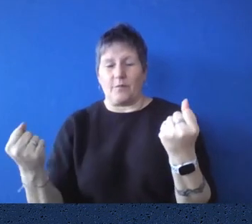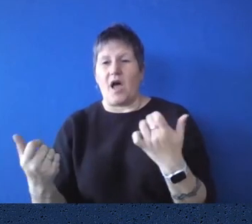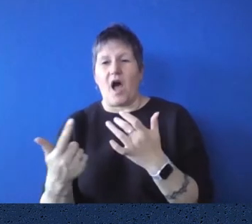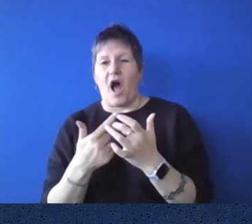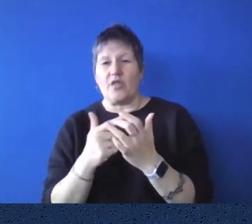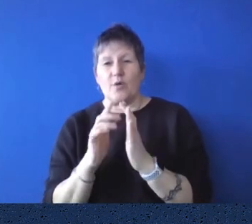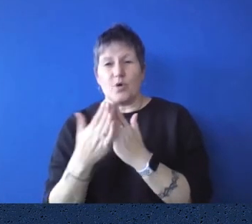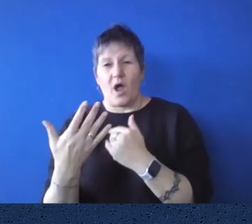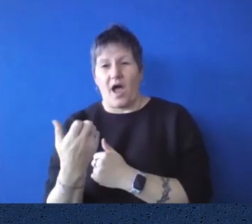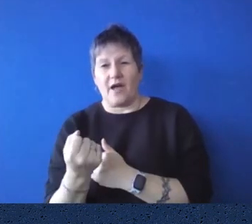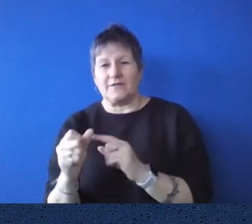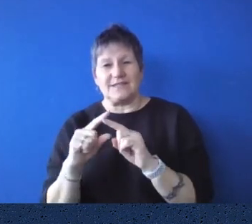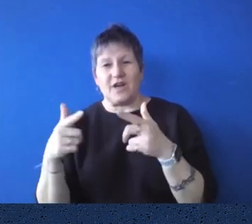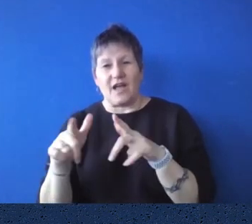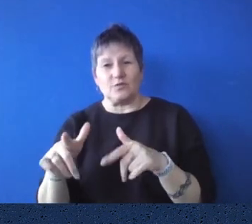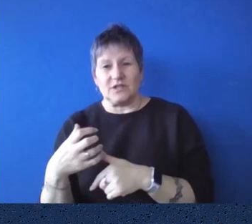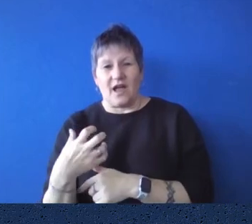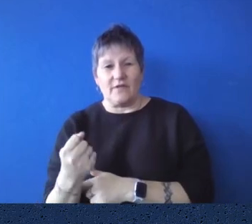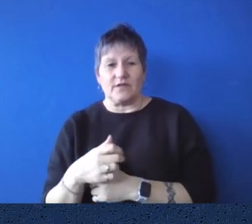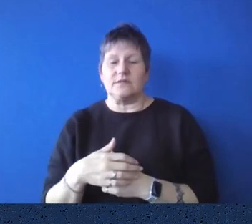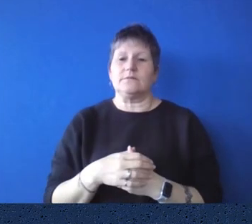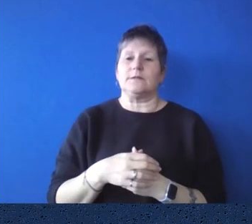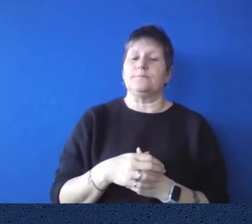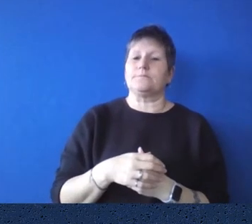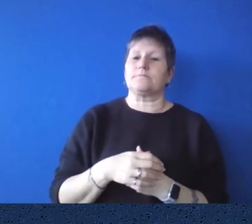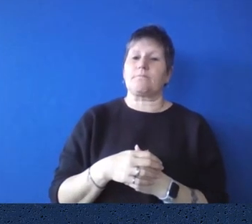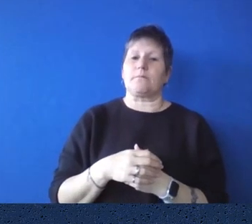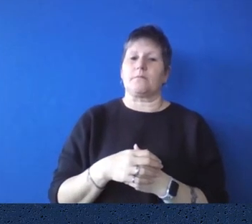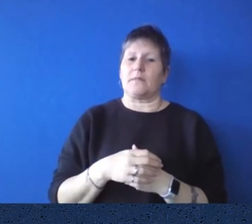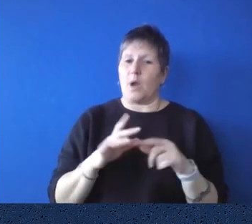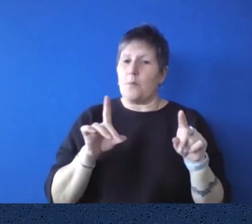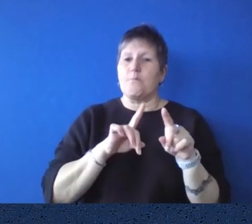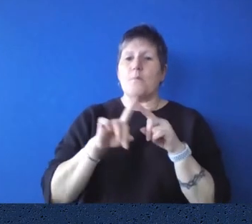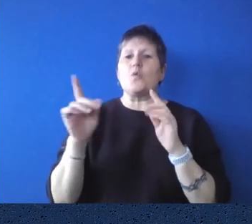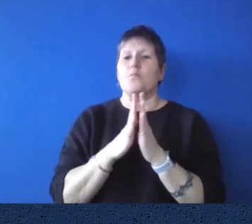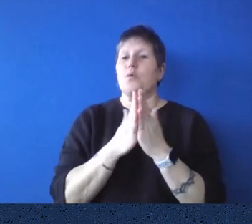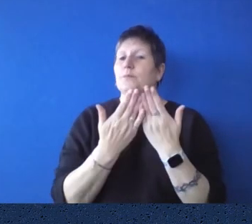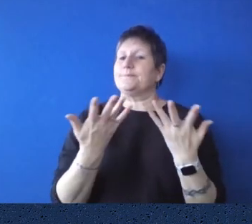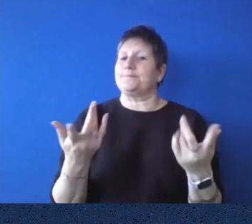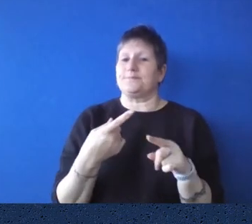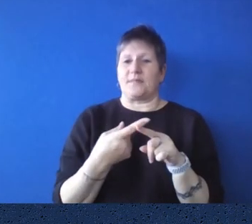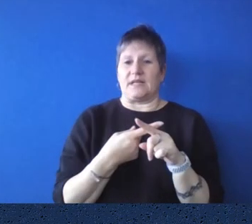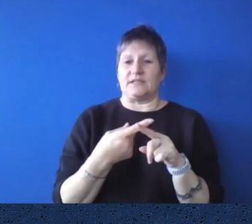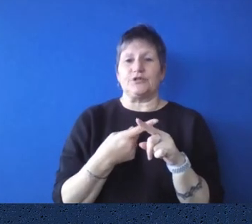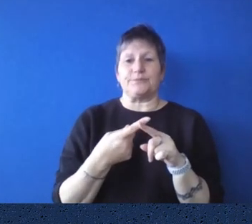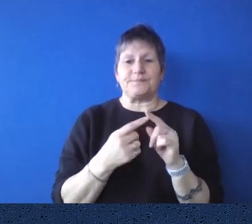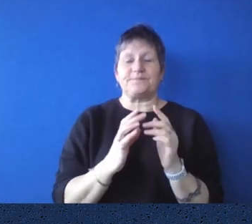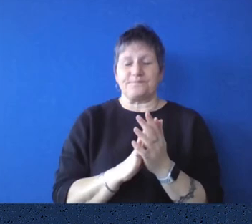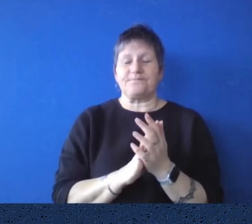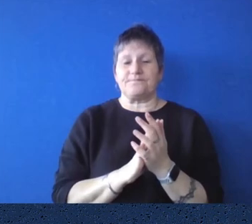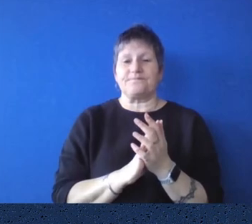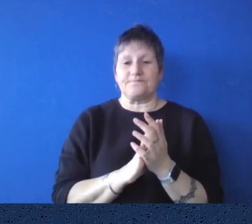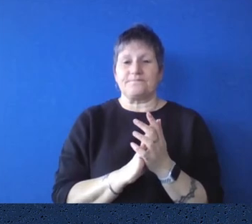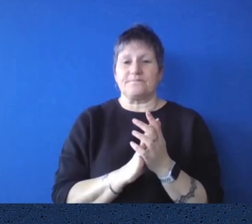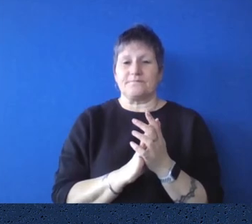books or, or there wouldn't be some? Most of the books are in English. Yeah. Um, I will say that some of the books in the,